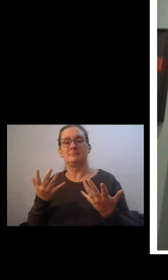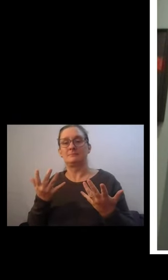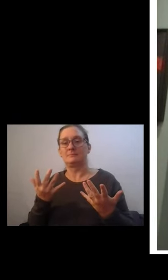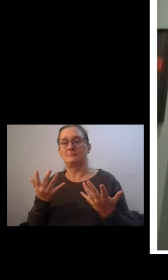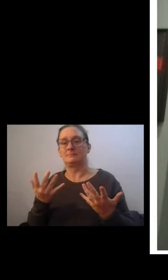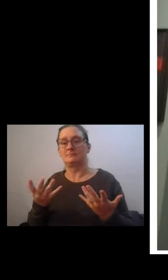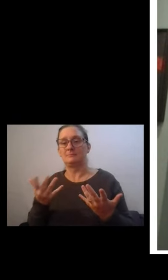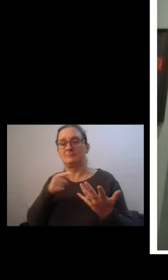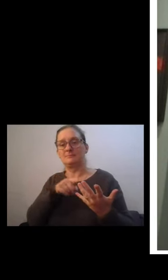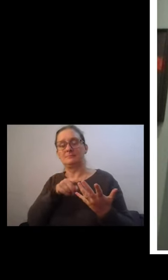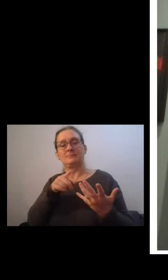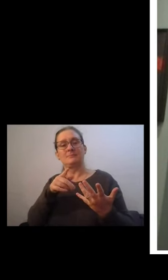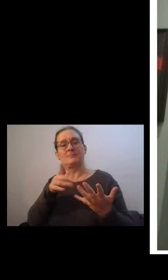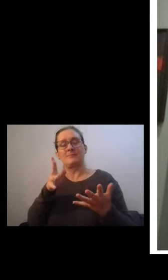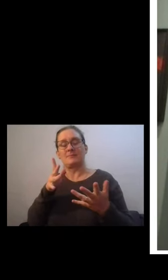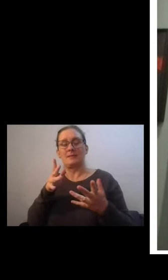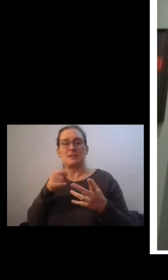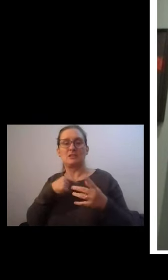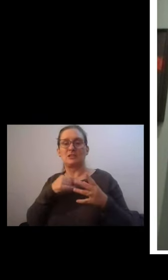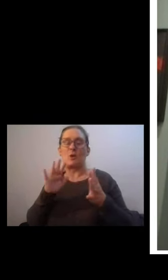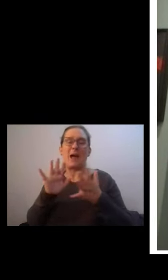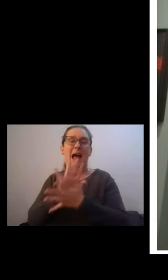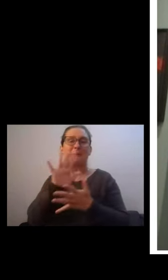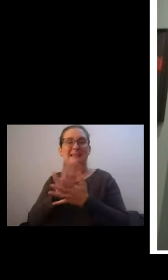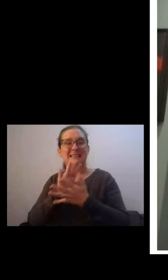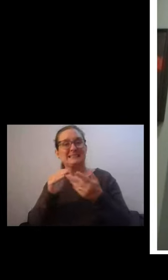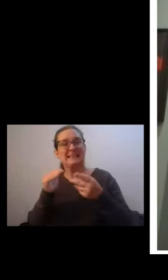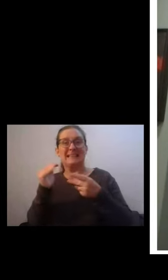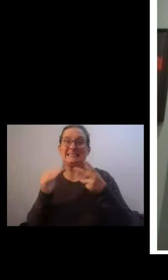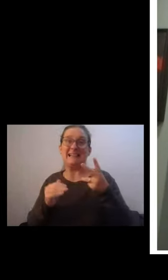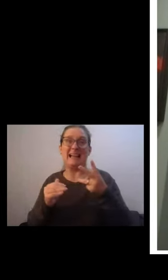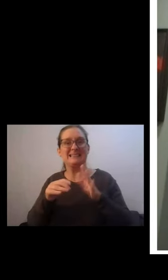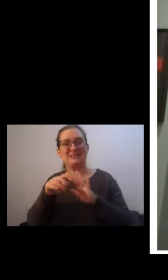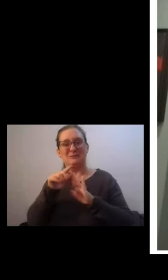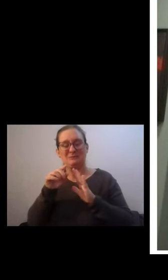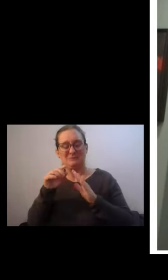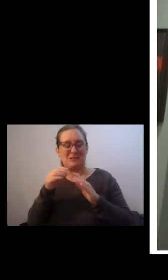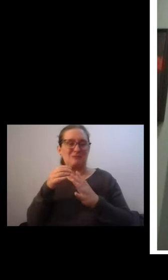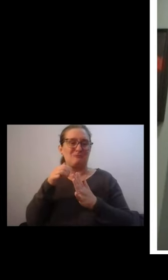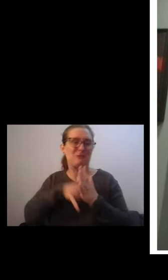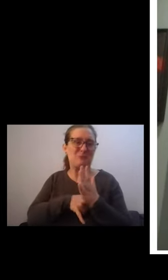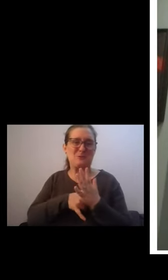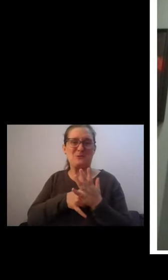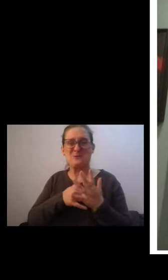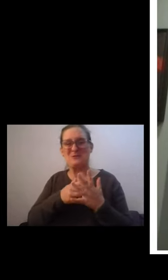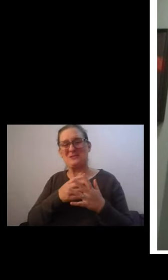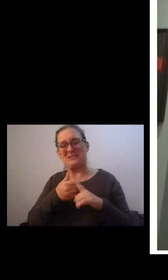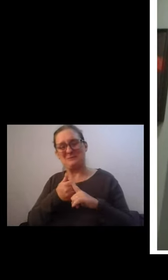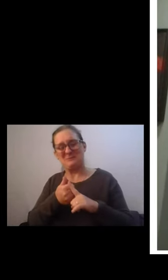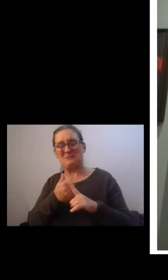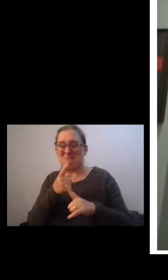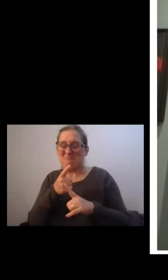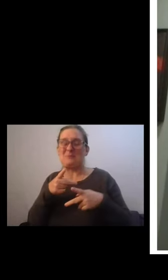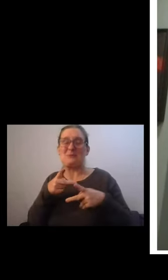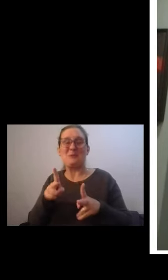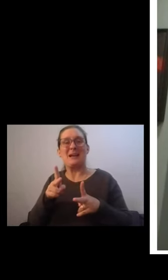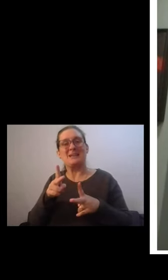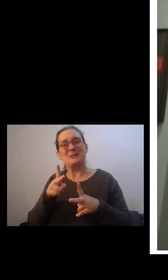Happiness Index and Report. It is, in fact, a way of incorporating a moral framework